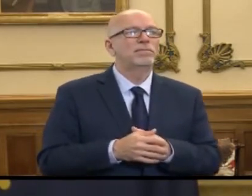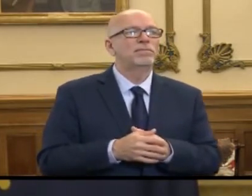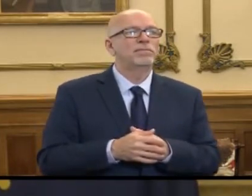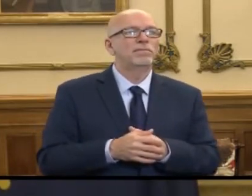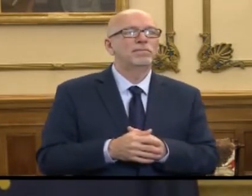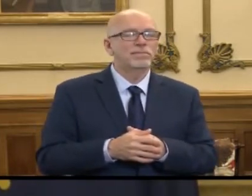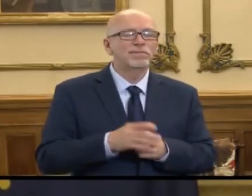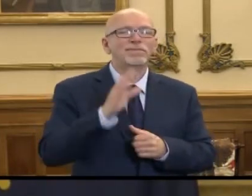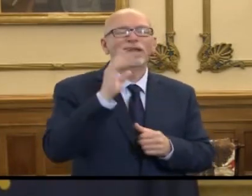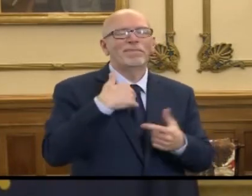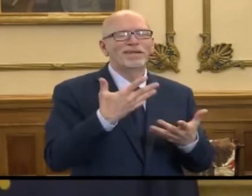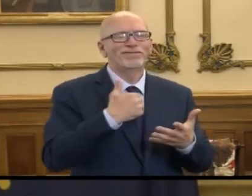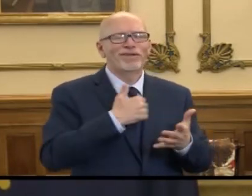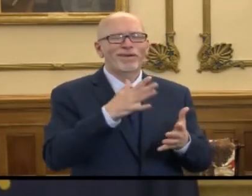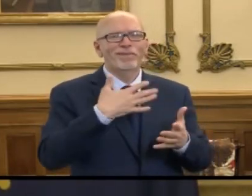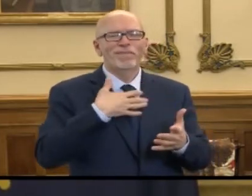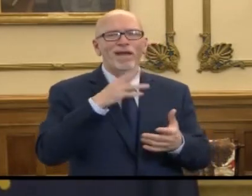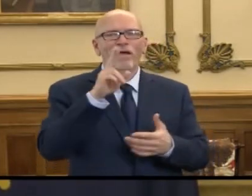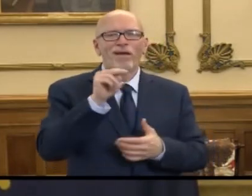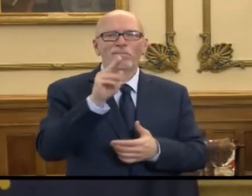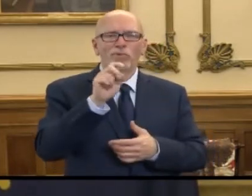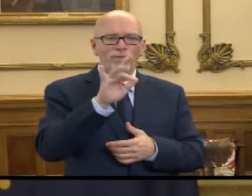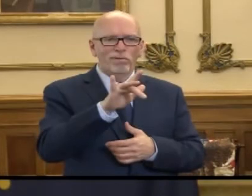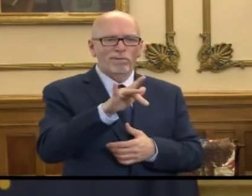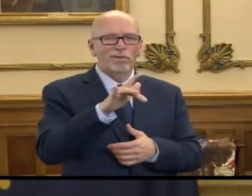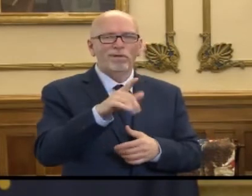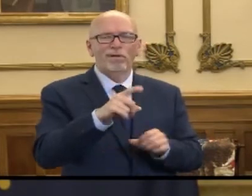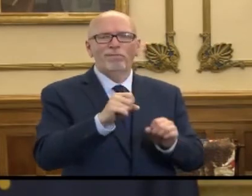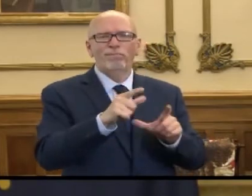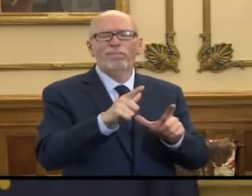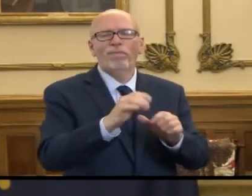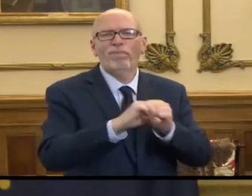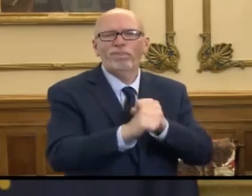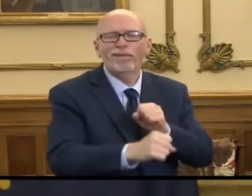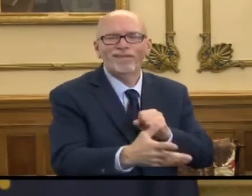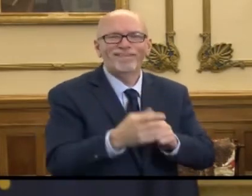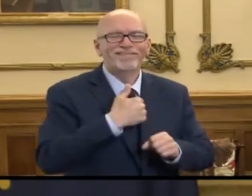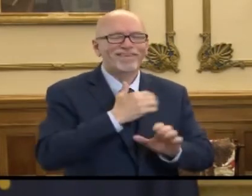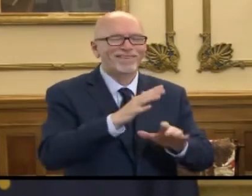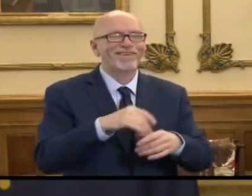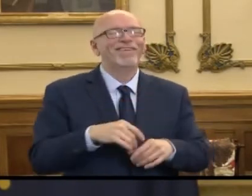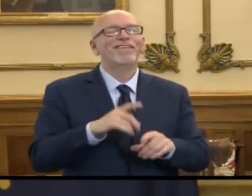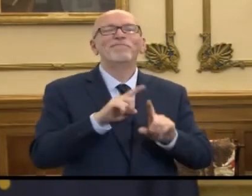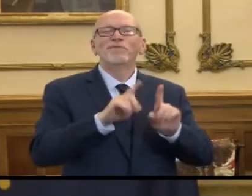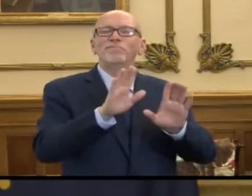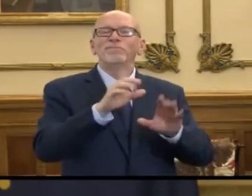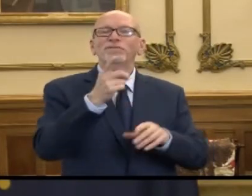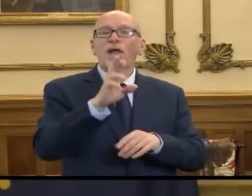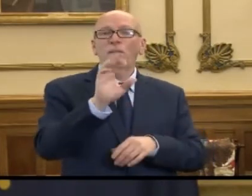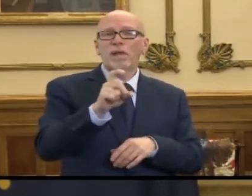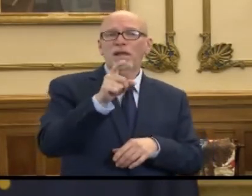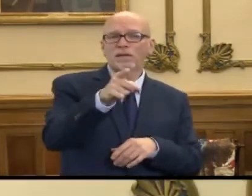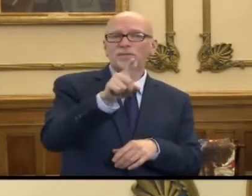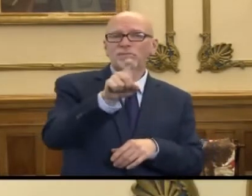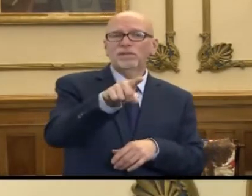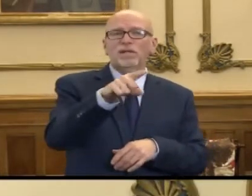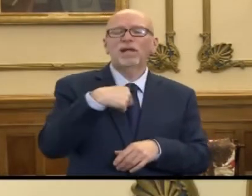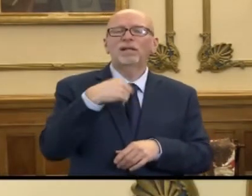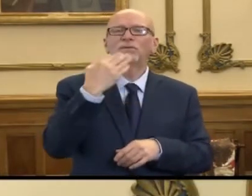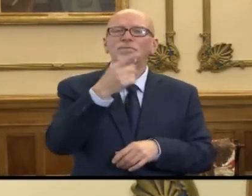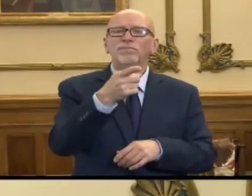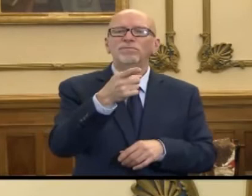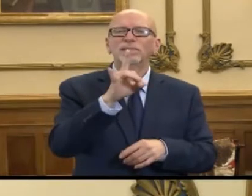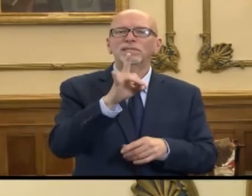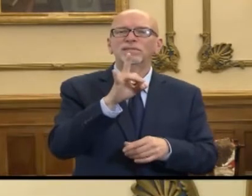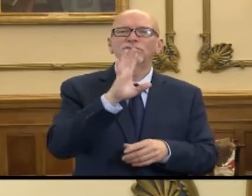Hi, I'm here. Sorry, my unmute button came up a little later than expected this time. So, Dr. Box, I know that you have kind